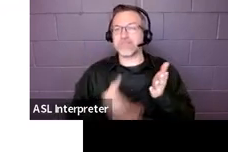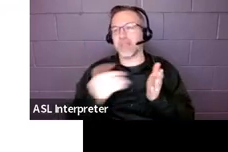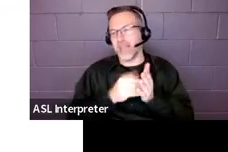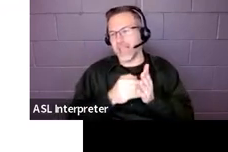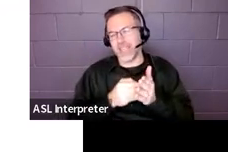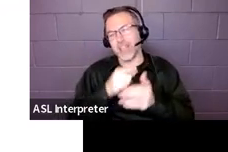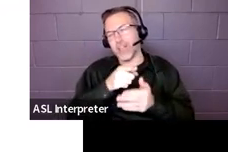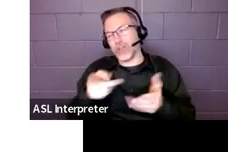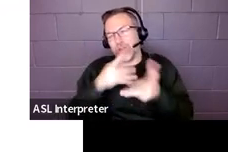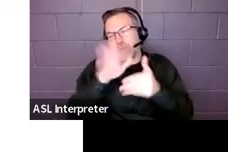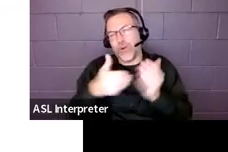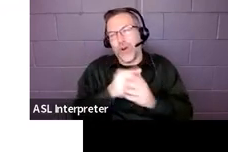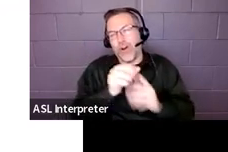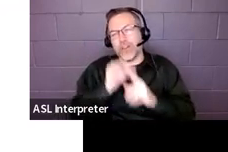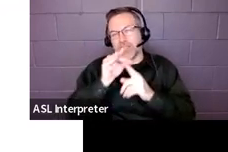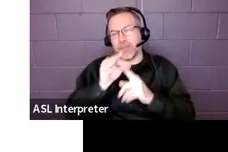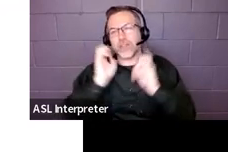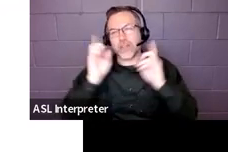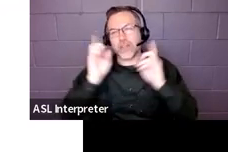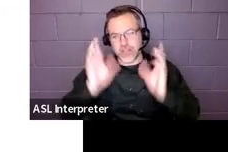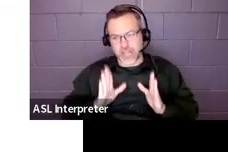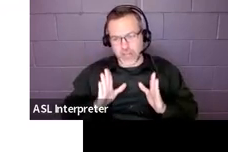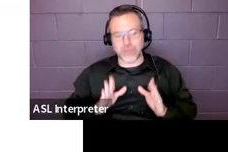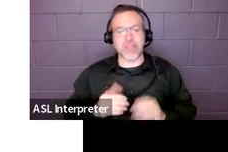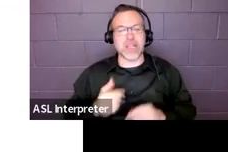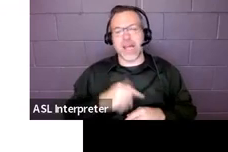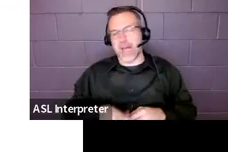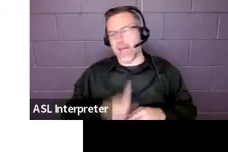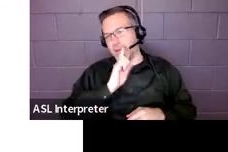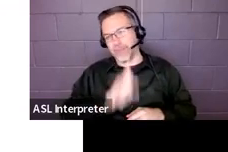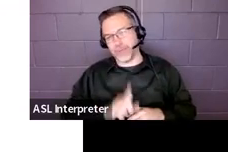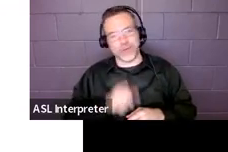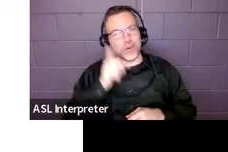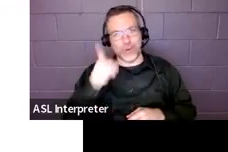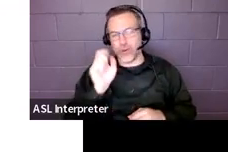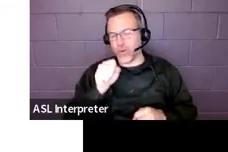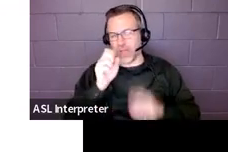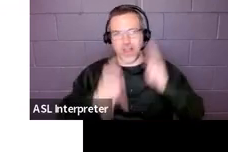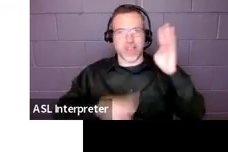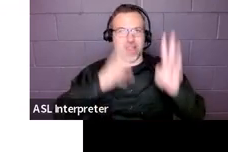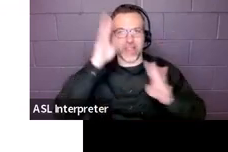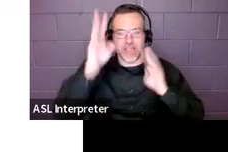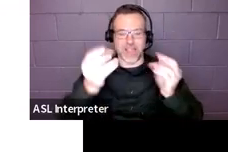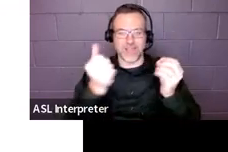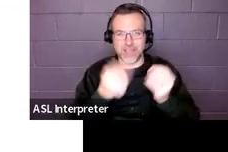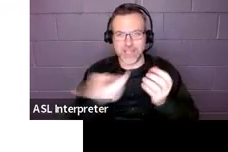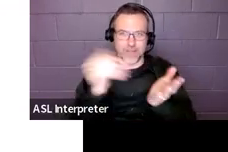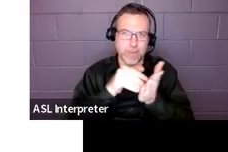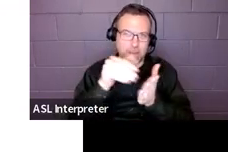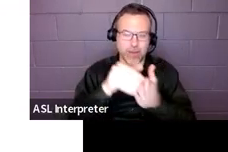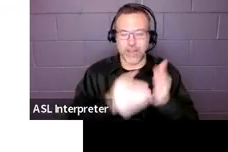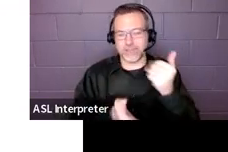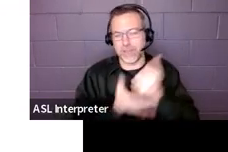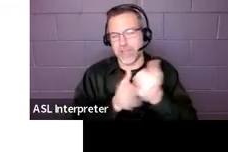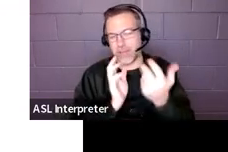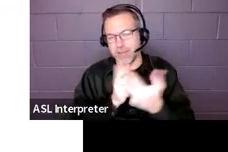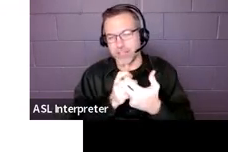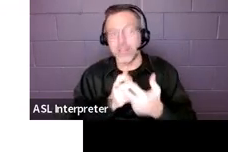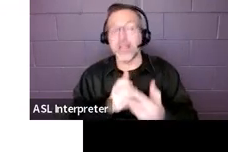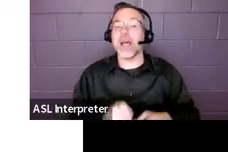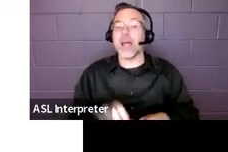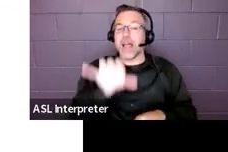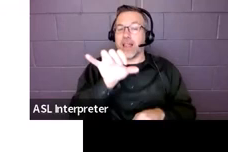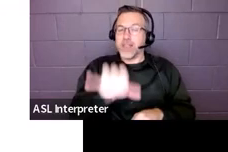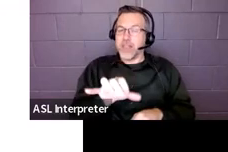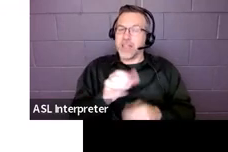are all special educators. I am sure that you could think of a million more accommodations, but these are just some examples.